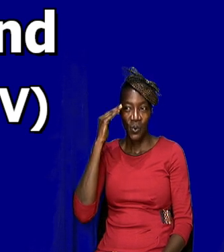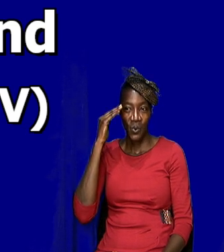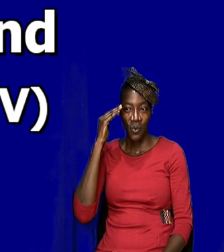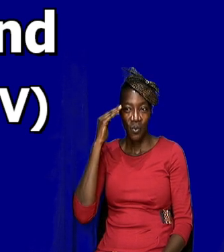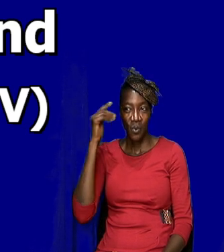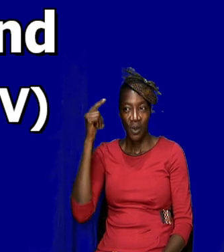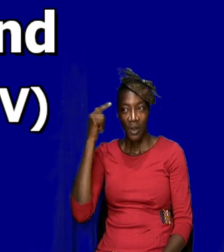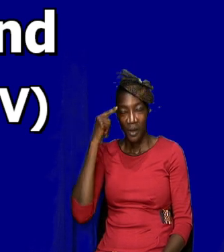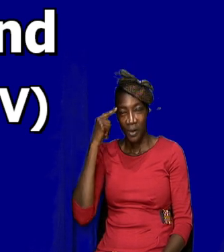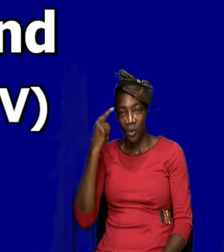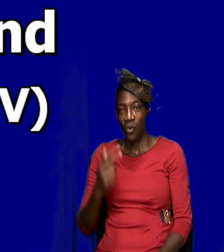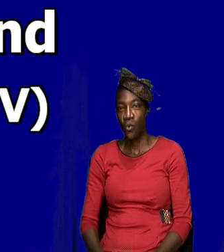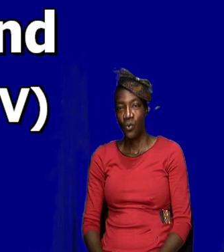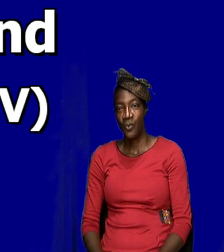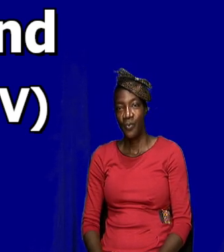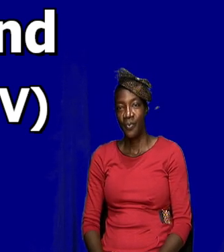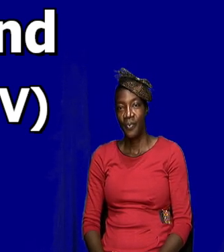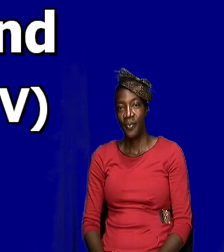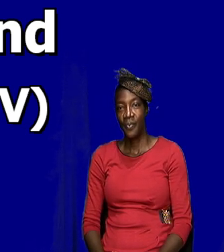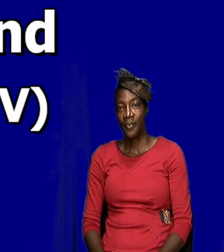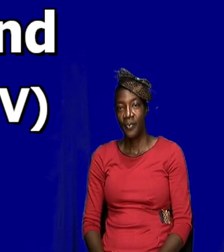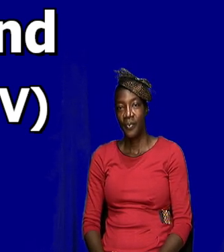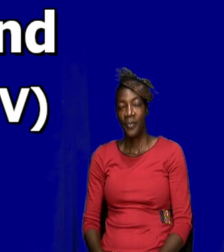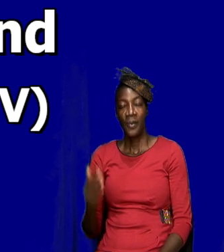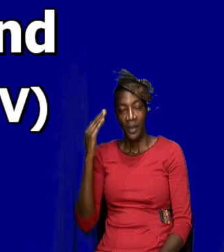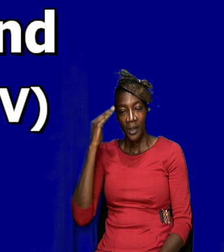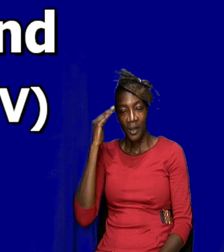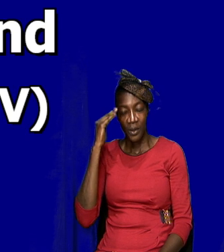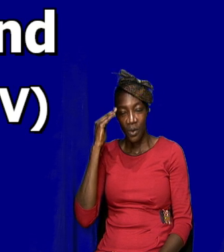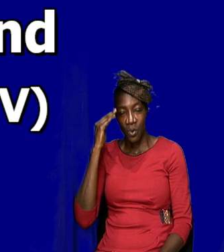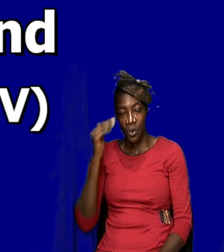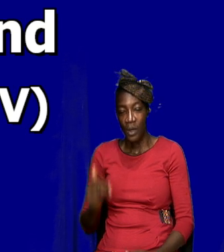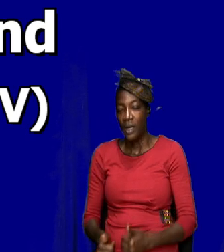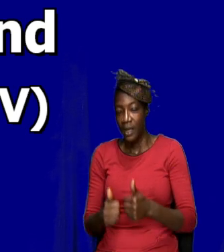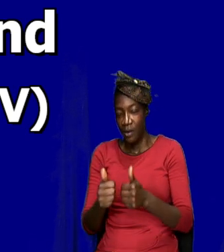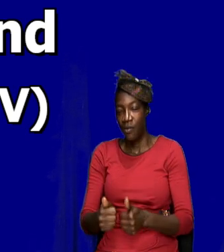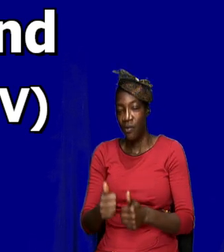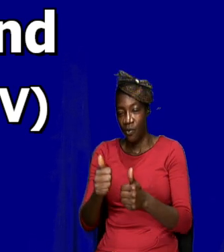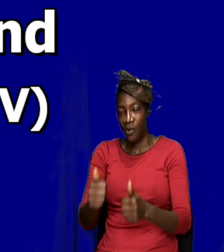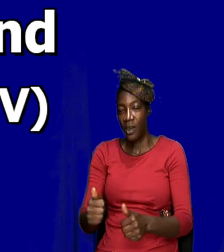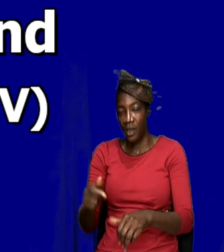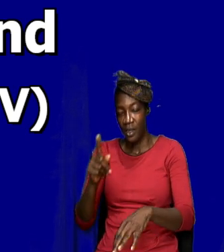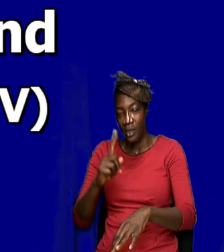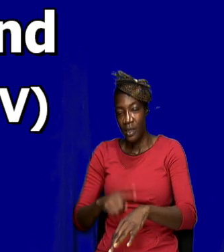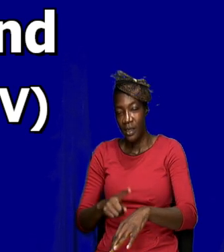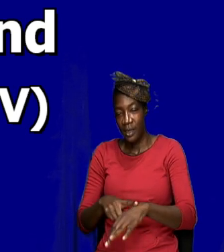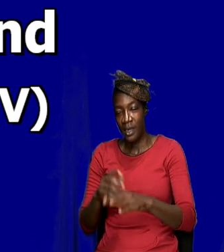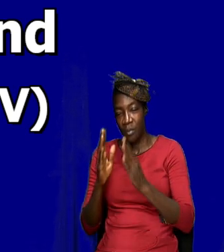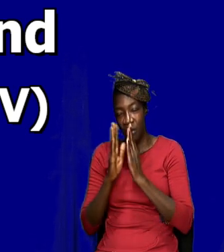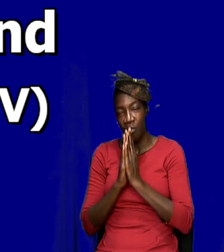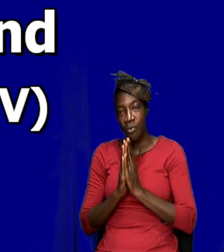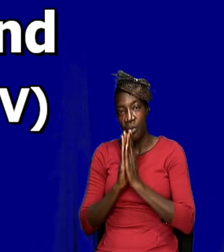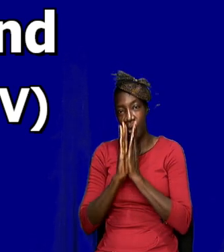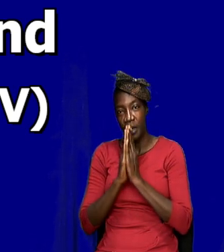that lies there, you know, and we know that it follows a period of prayer